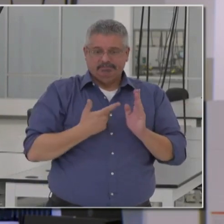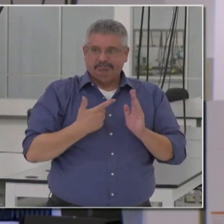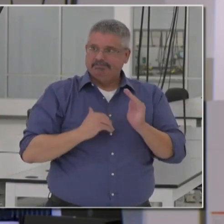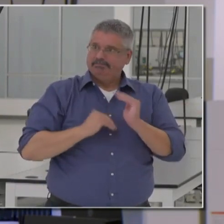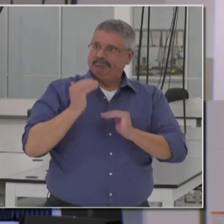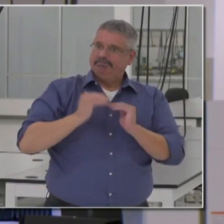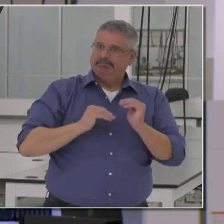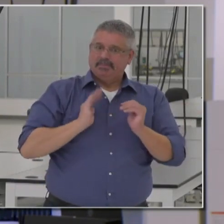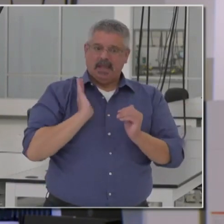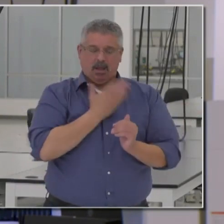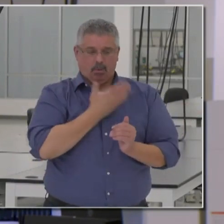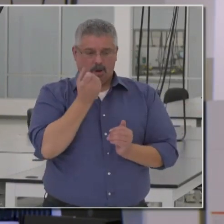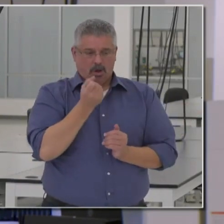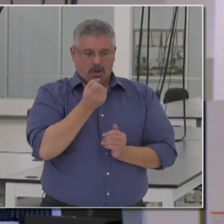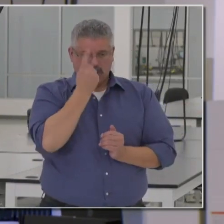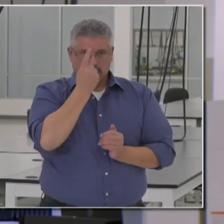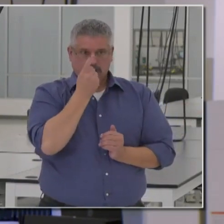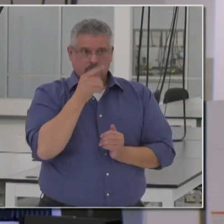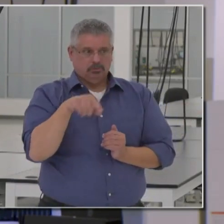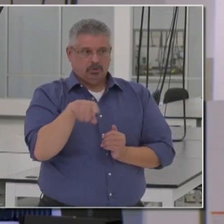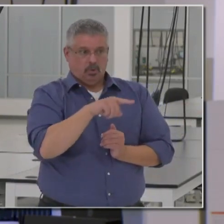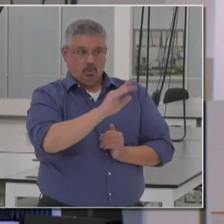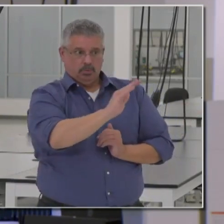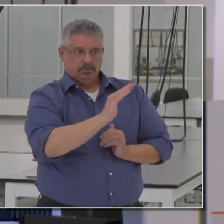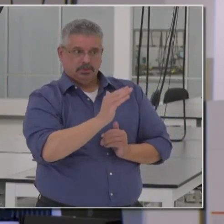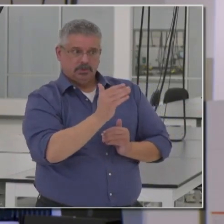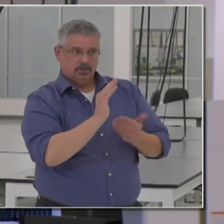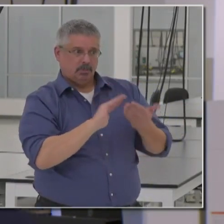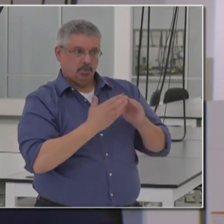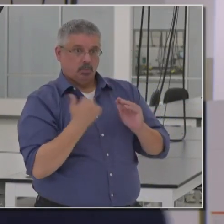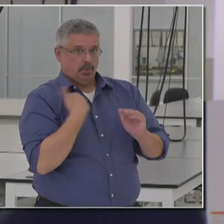prioritization to underserved communities in the state. Doctor?